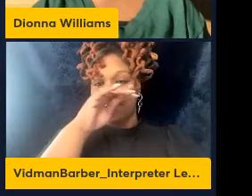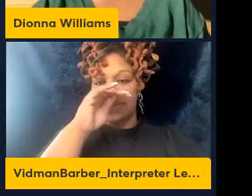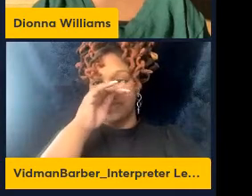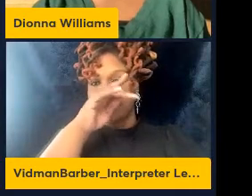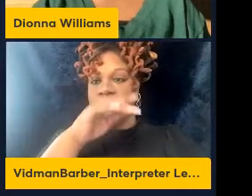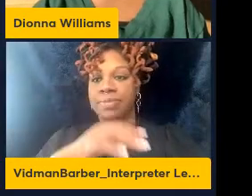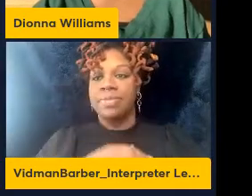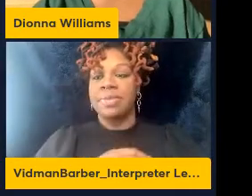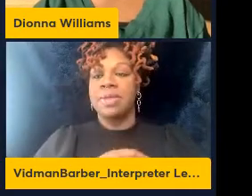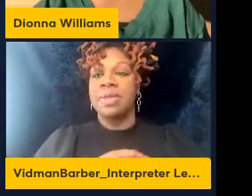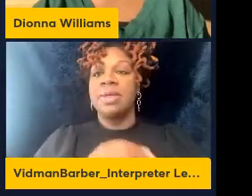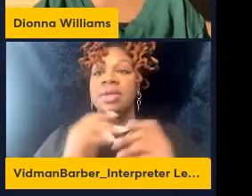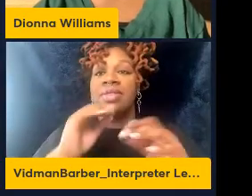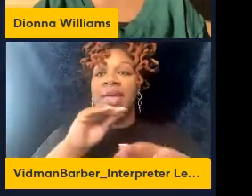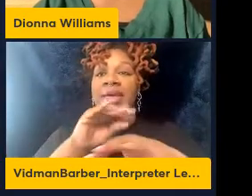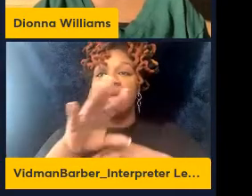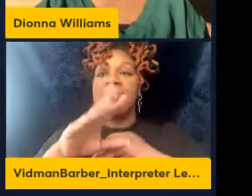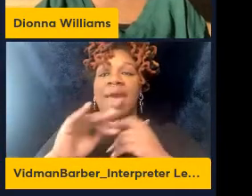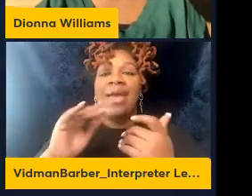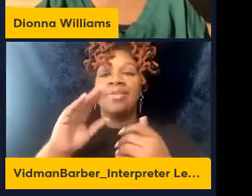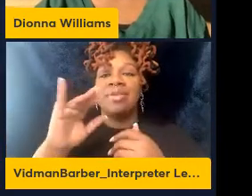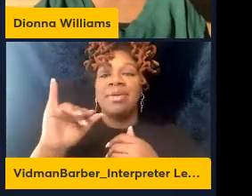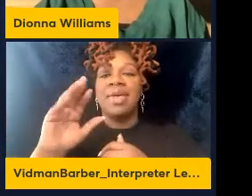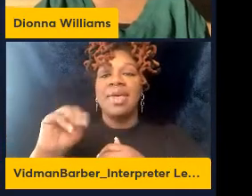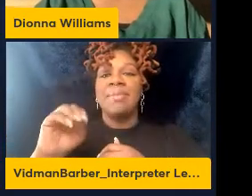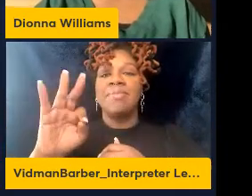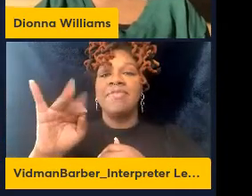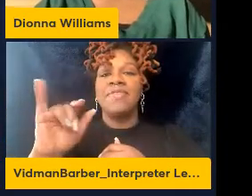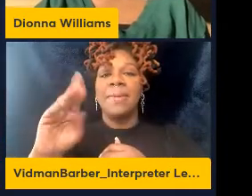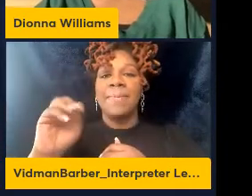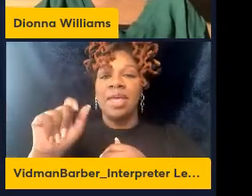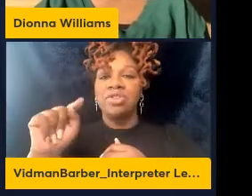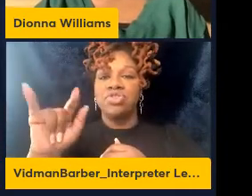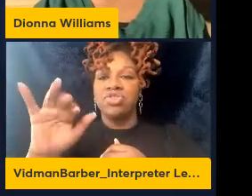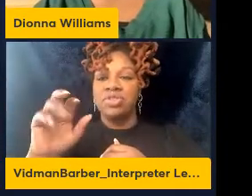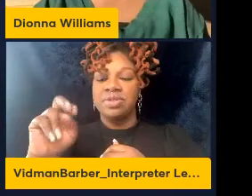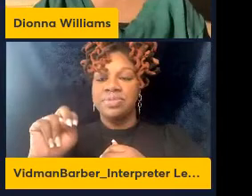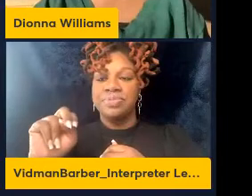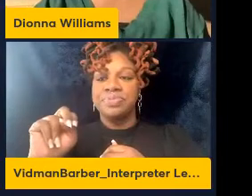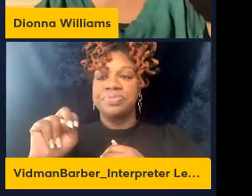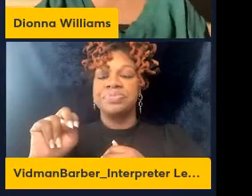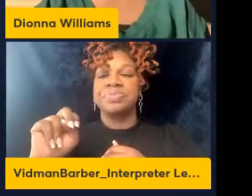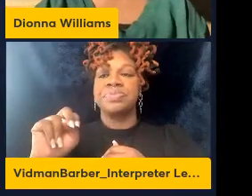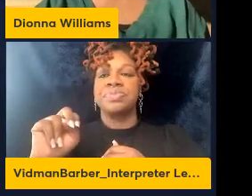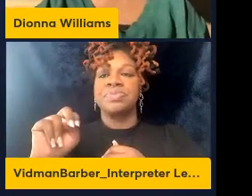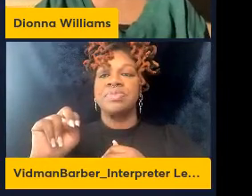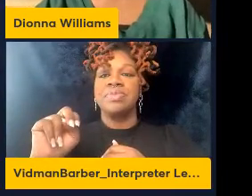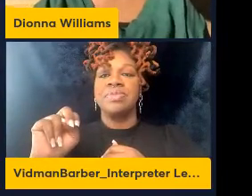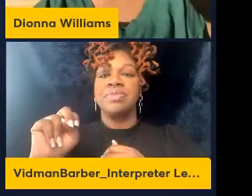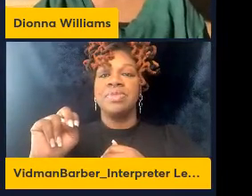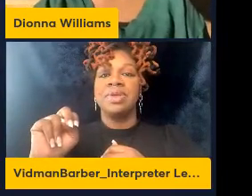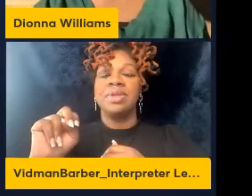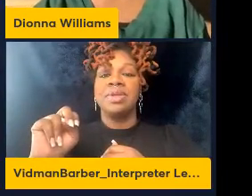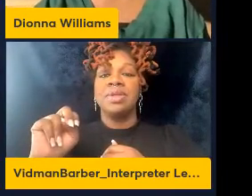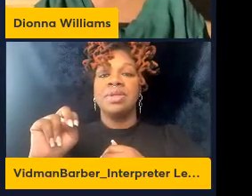Neuroinflammation light chain as an indicator of neuronal damage produced in the CSF that again are produced for HIV but are not capable